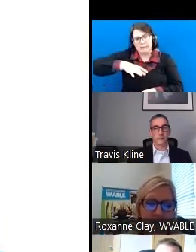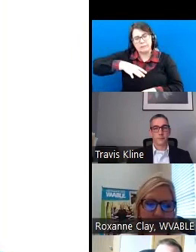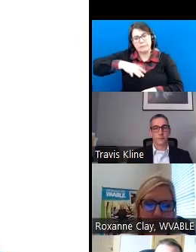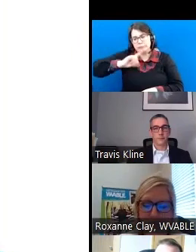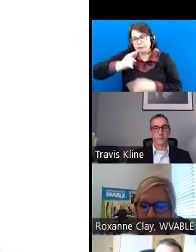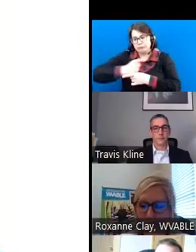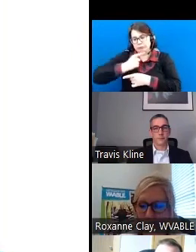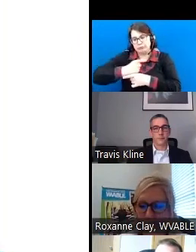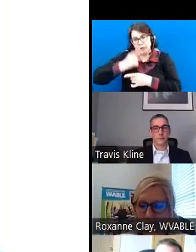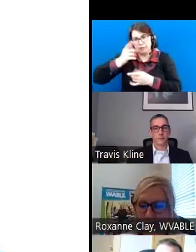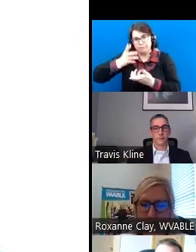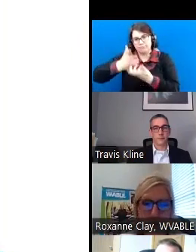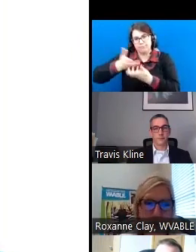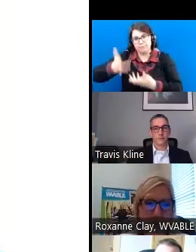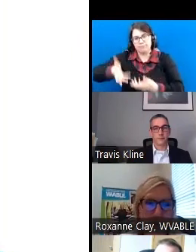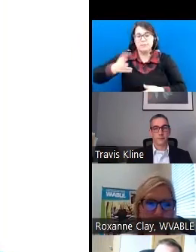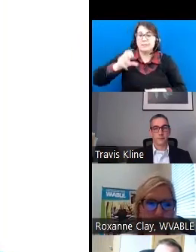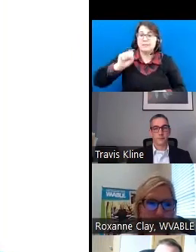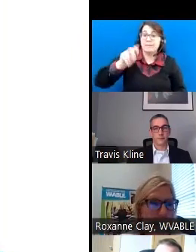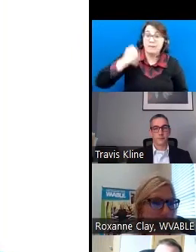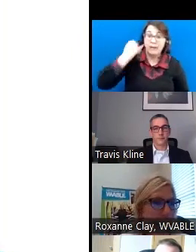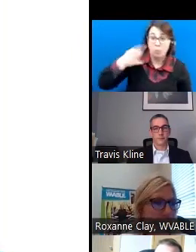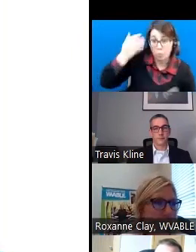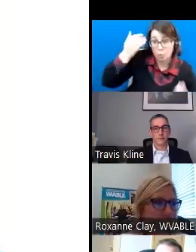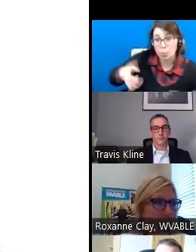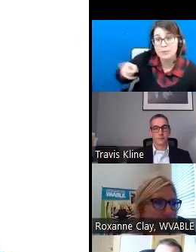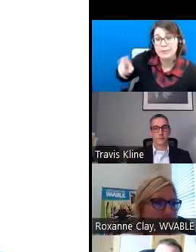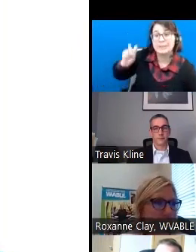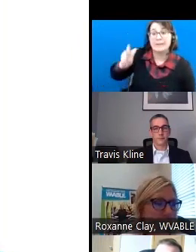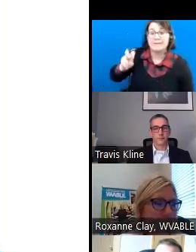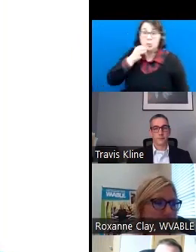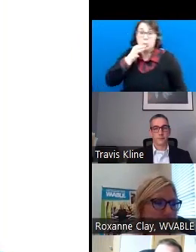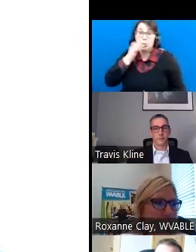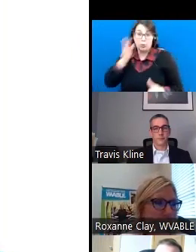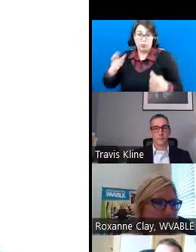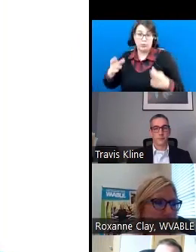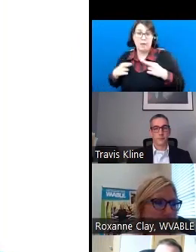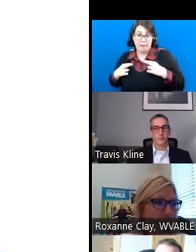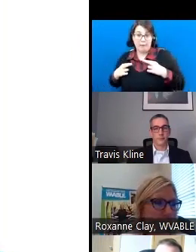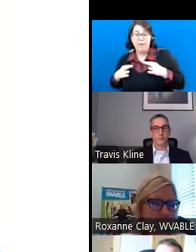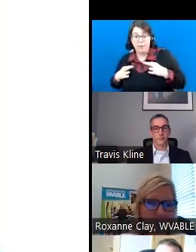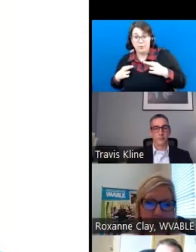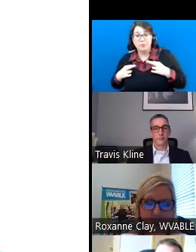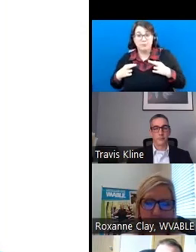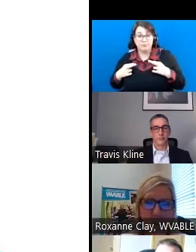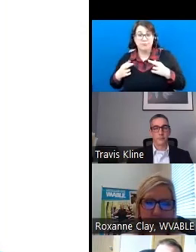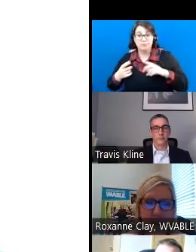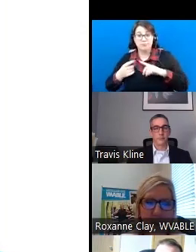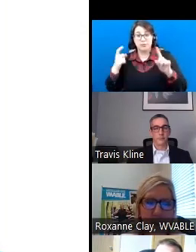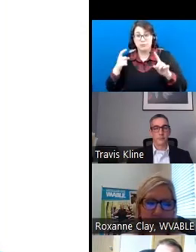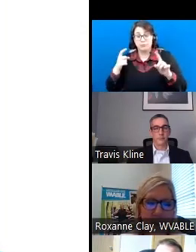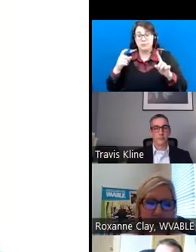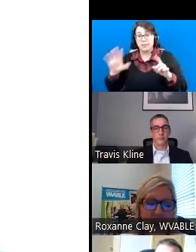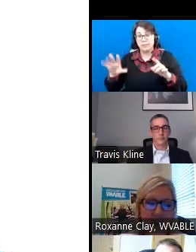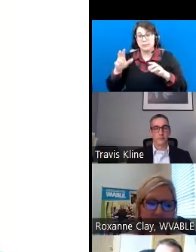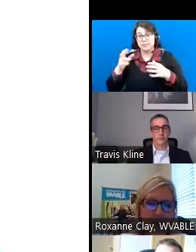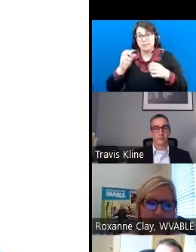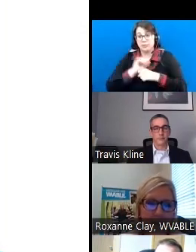Steve, for those of you that are not aware, he is retiring soon from his position at the Developmental Disabilities Council.